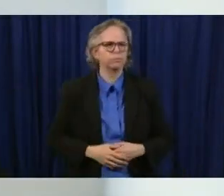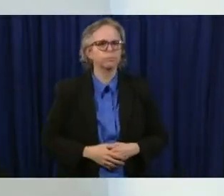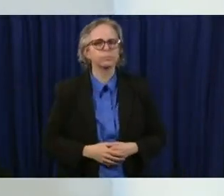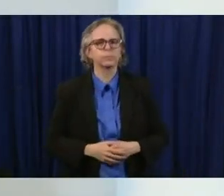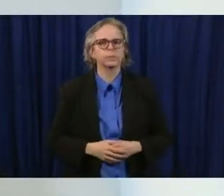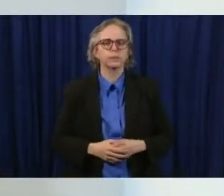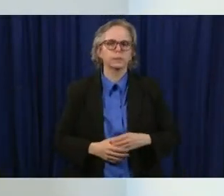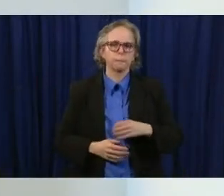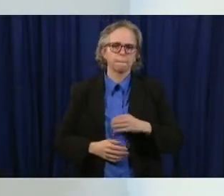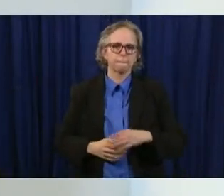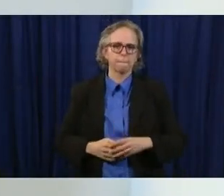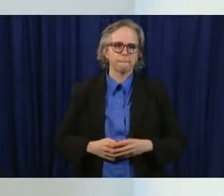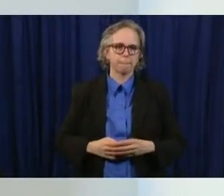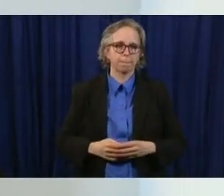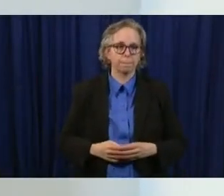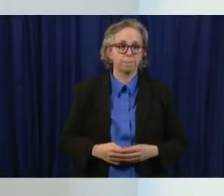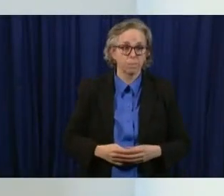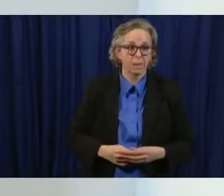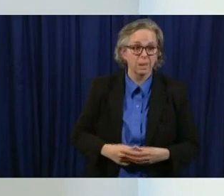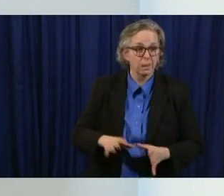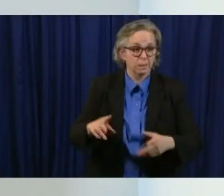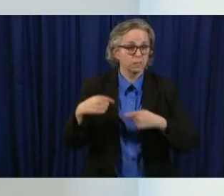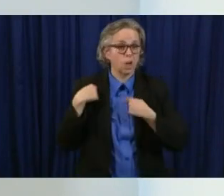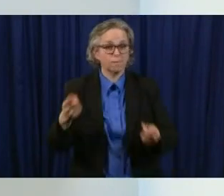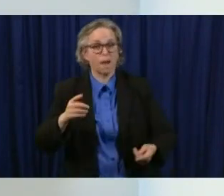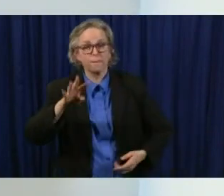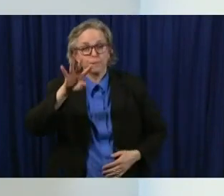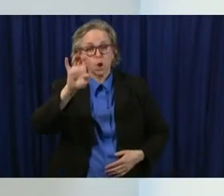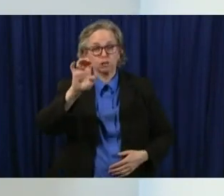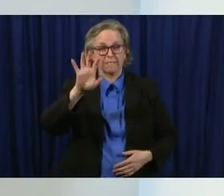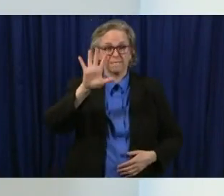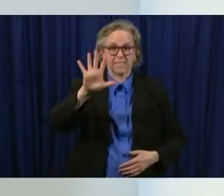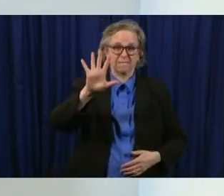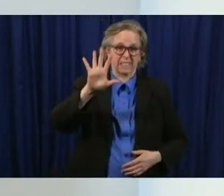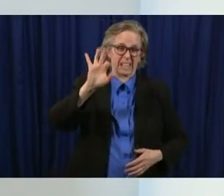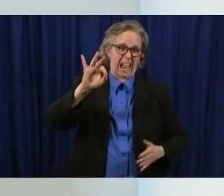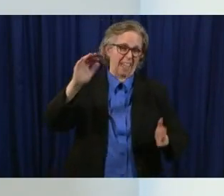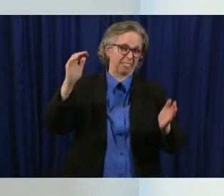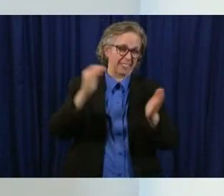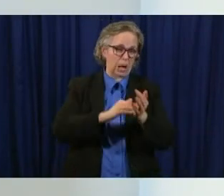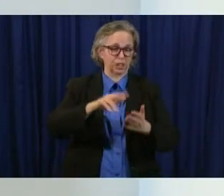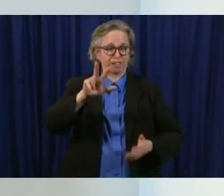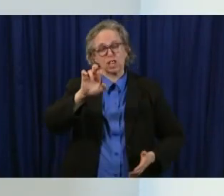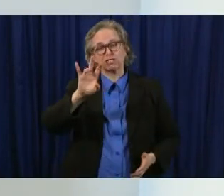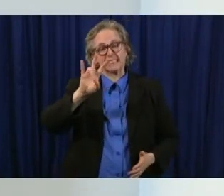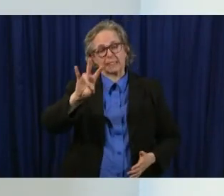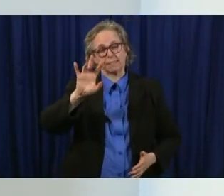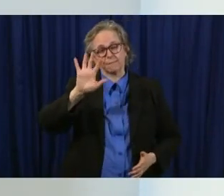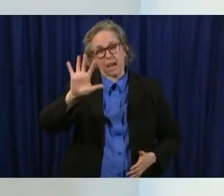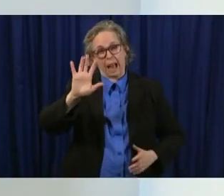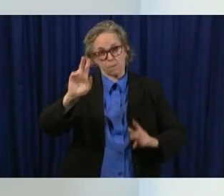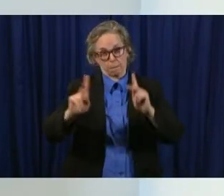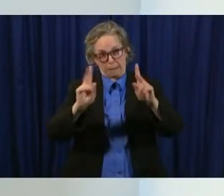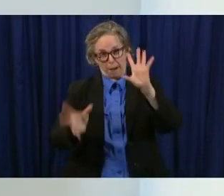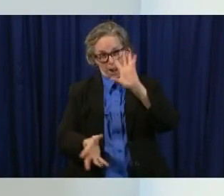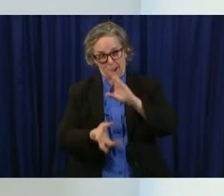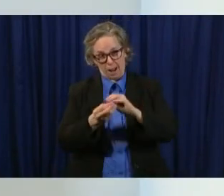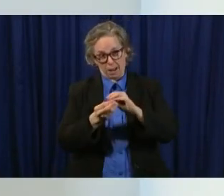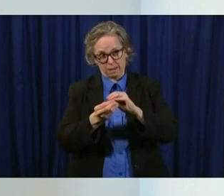so far 459 375 people have been uh